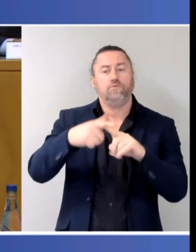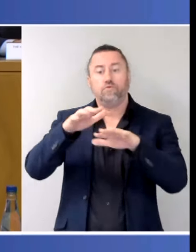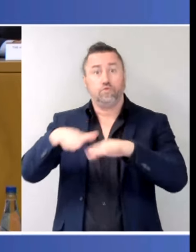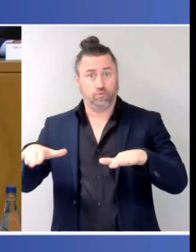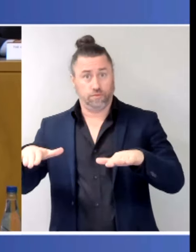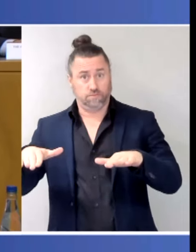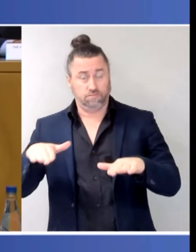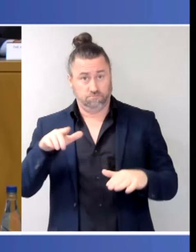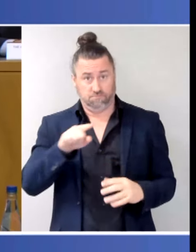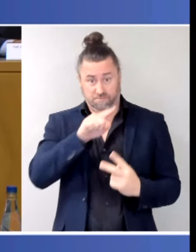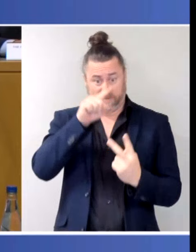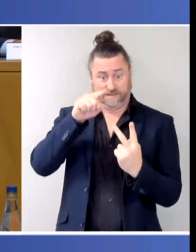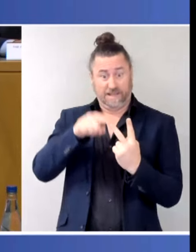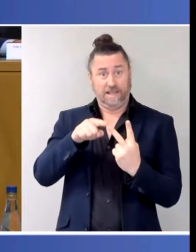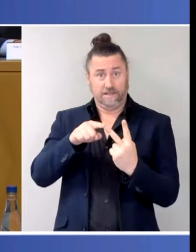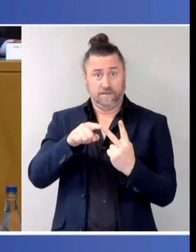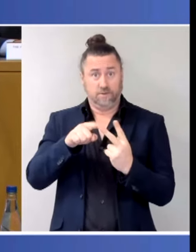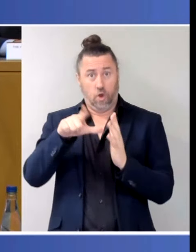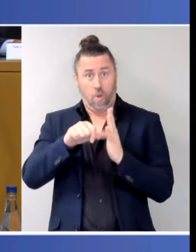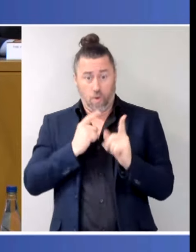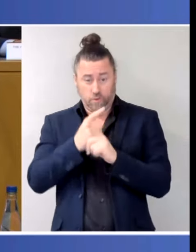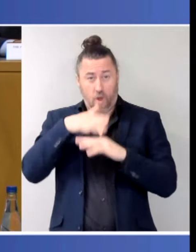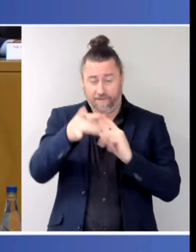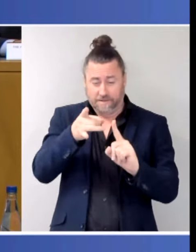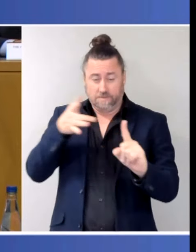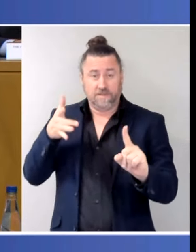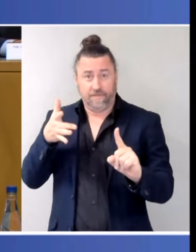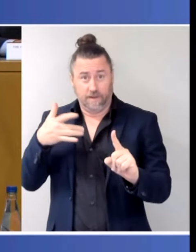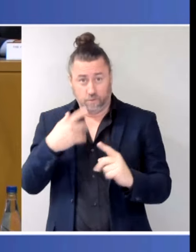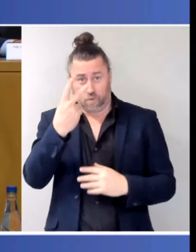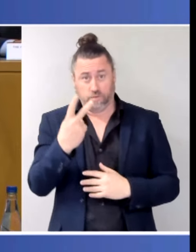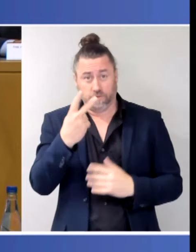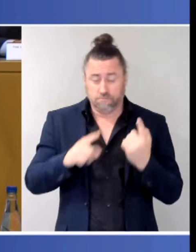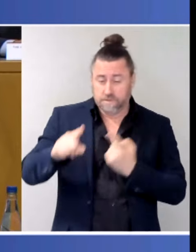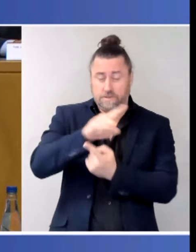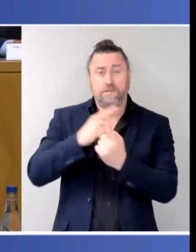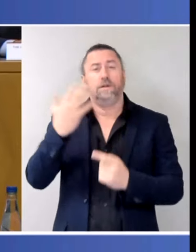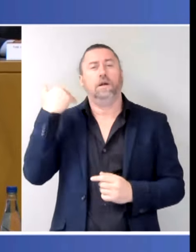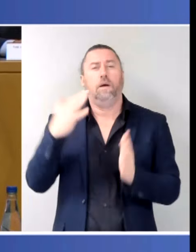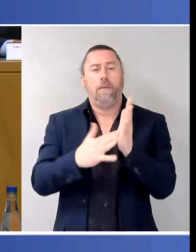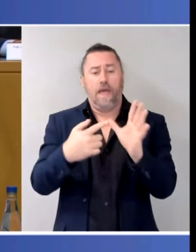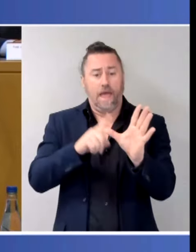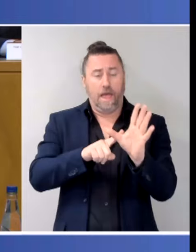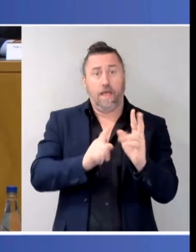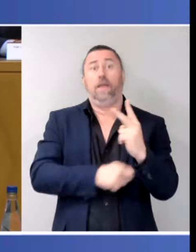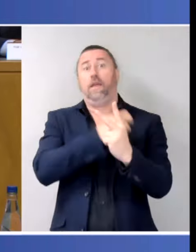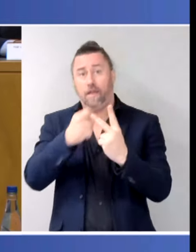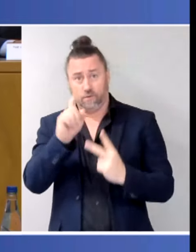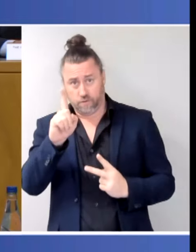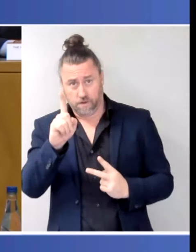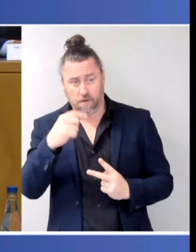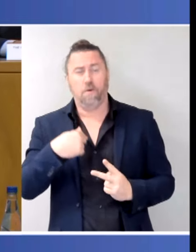convened to deal with these issues following our meeting in May. Today we're announcing a new $4